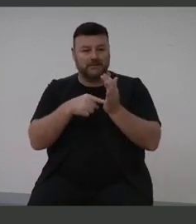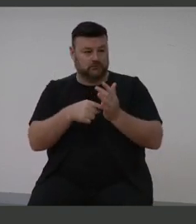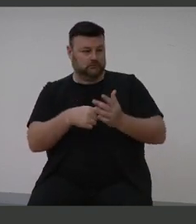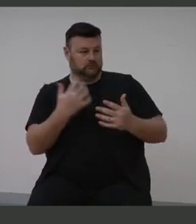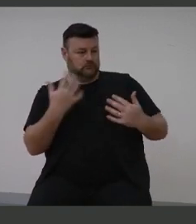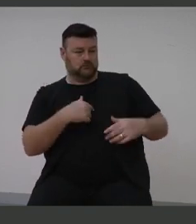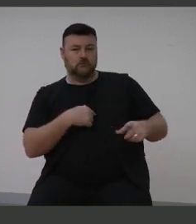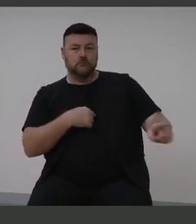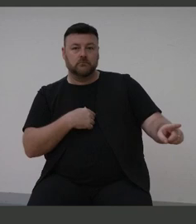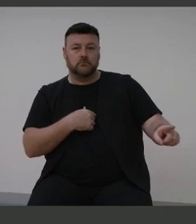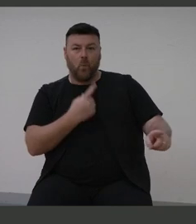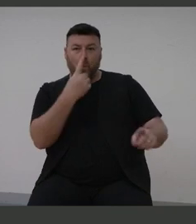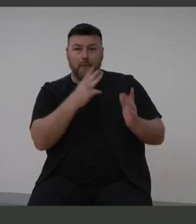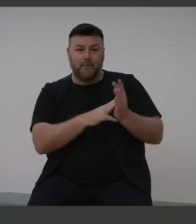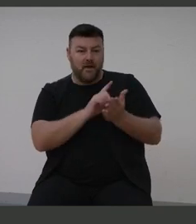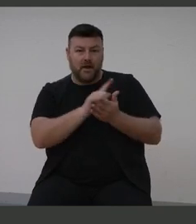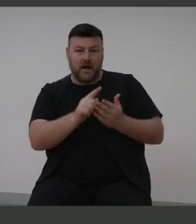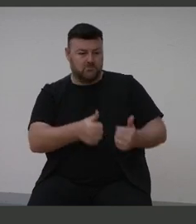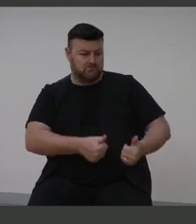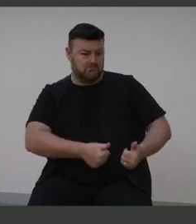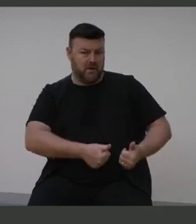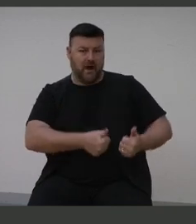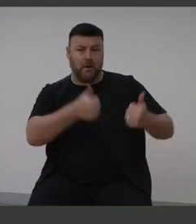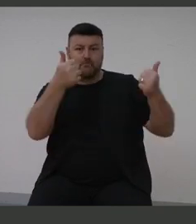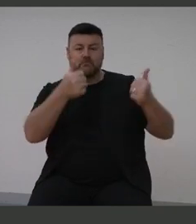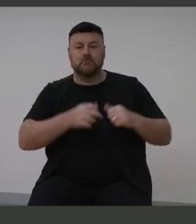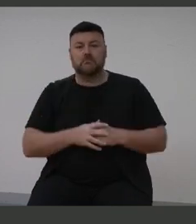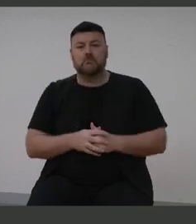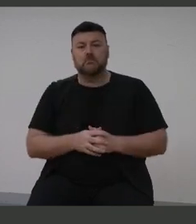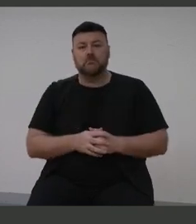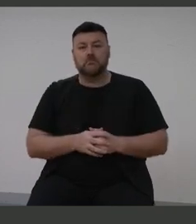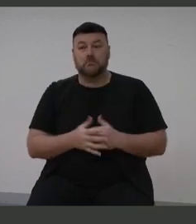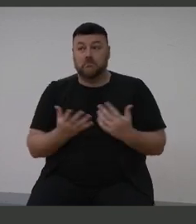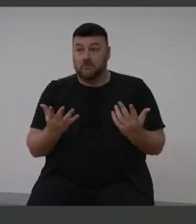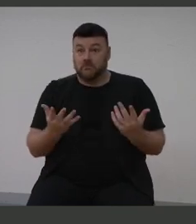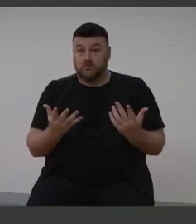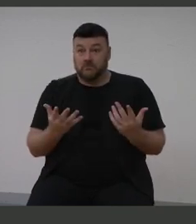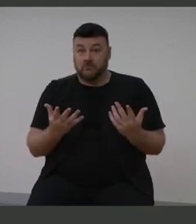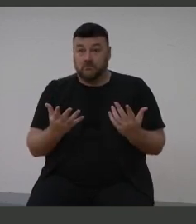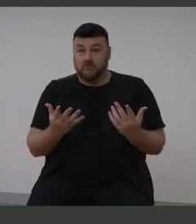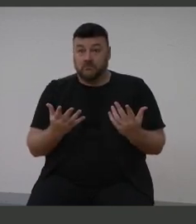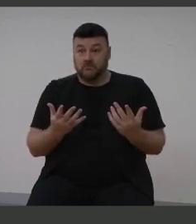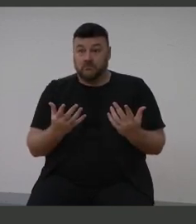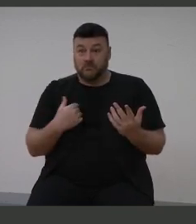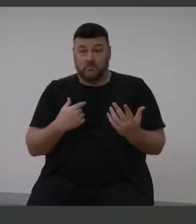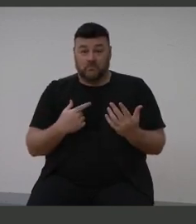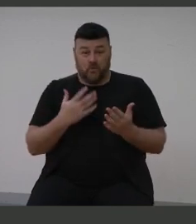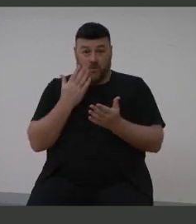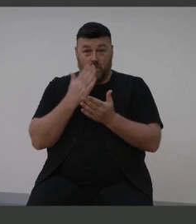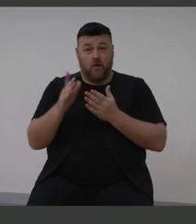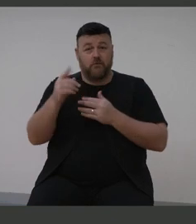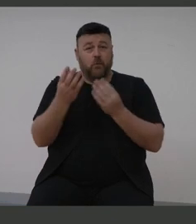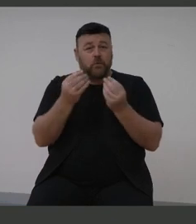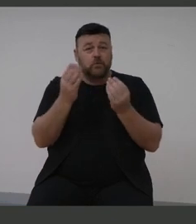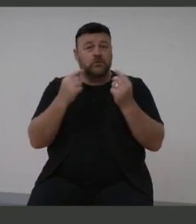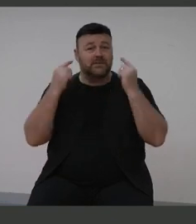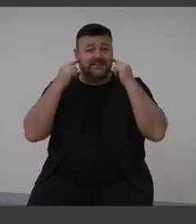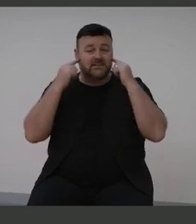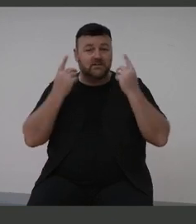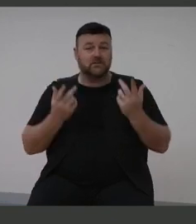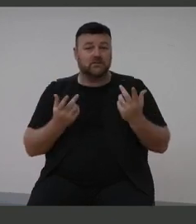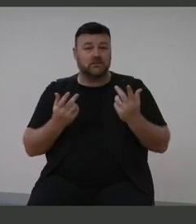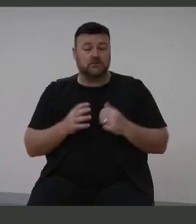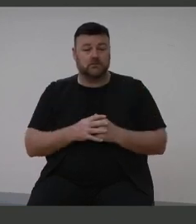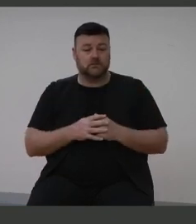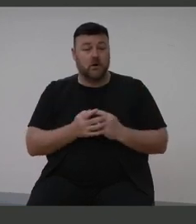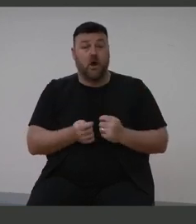within the first month after surgical intervention was incredible. Just by removing that flawedness to the Aboriginal girl. Within two